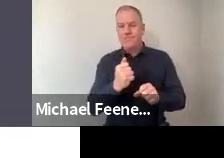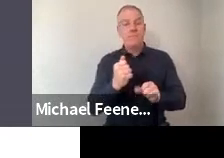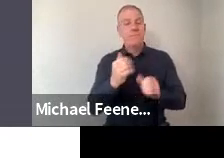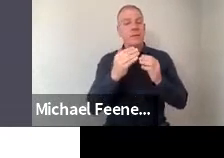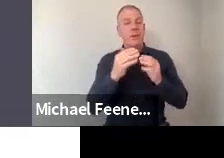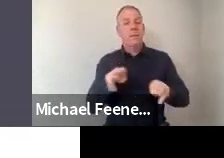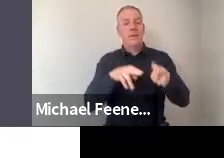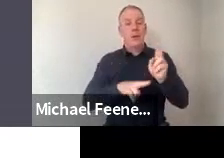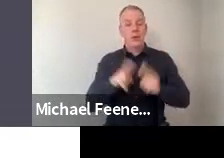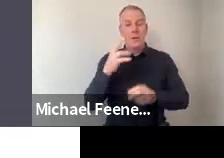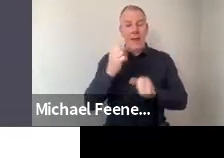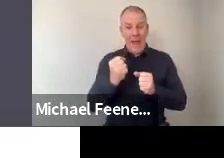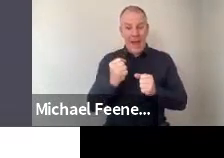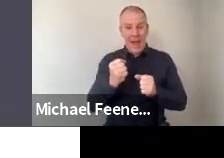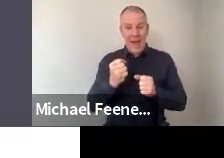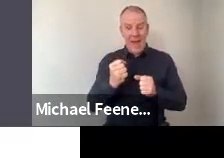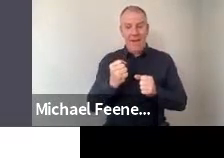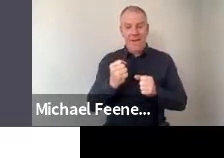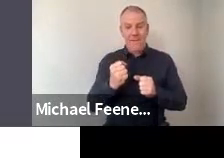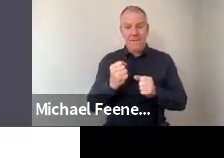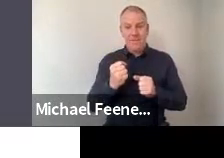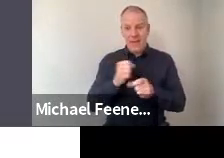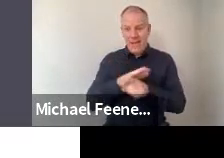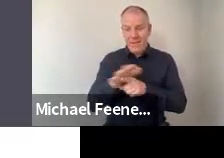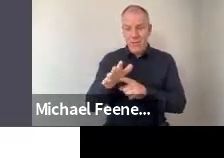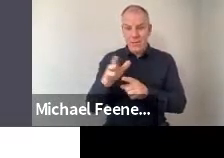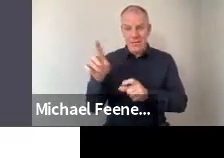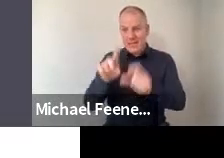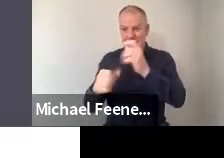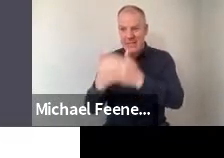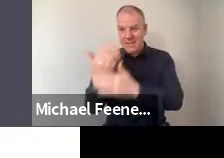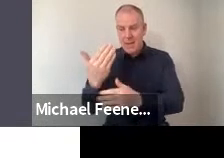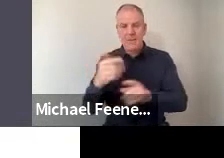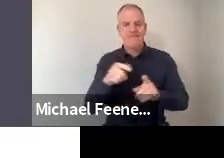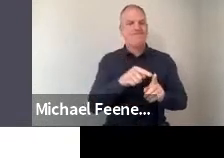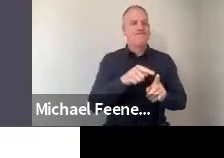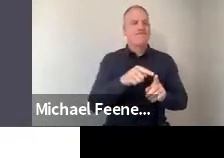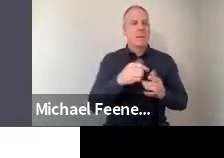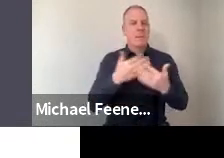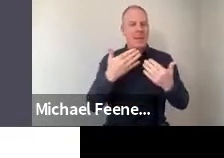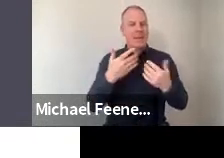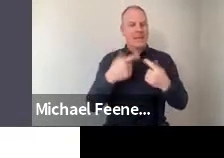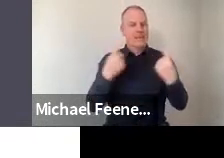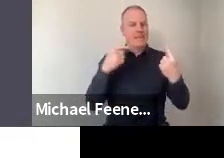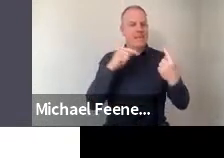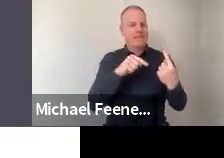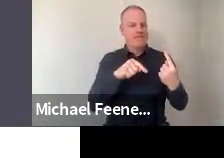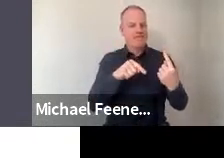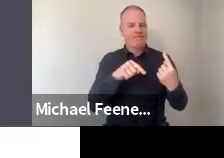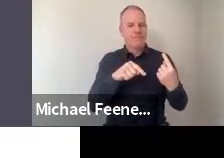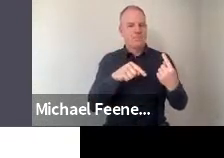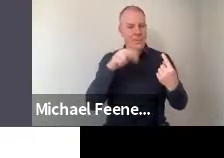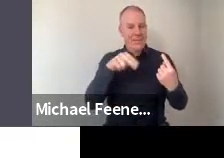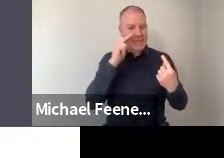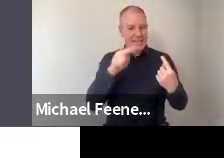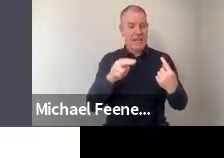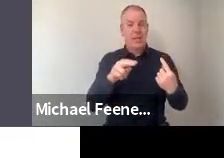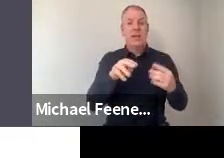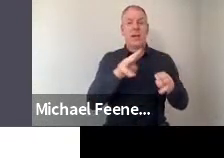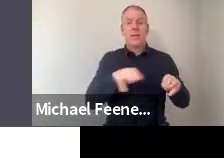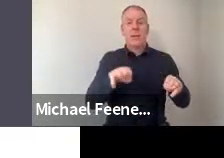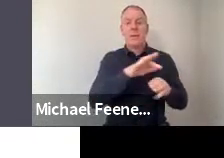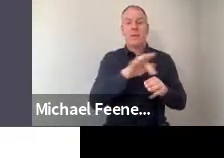general public should have a say in how science develops, here we found a significant effect where those from